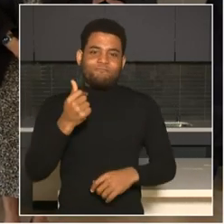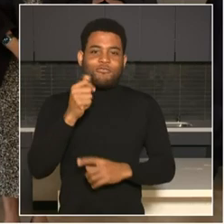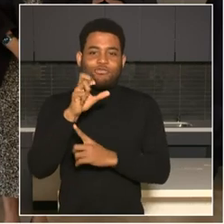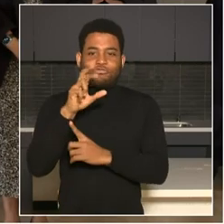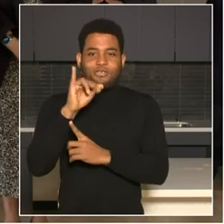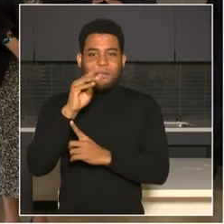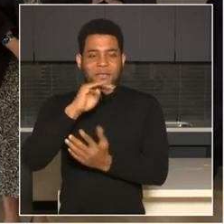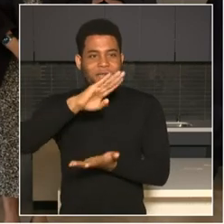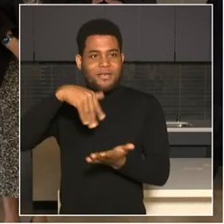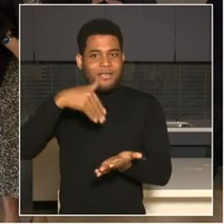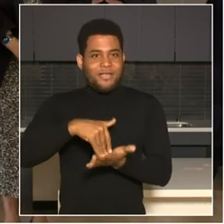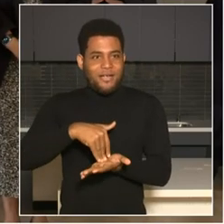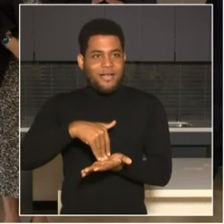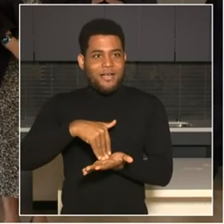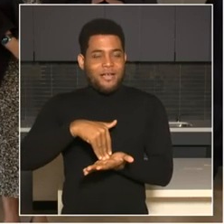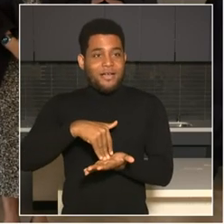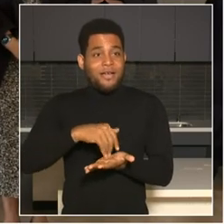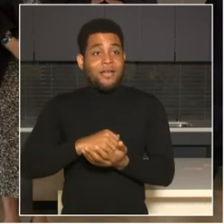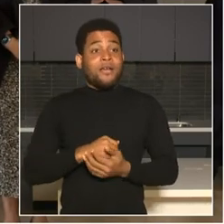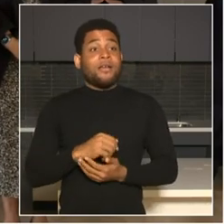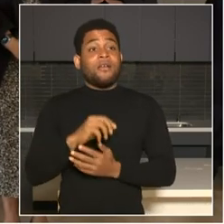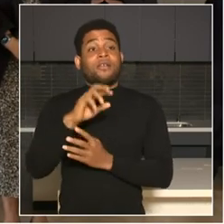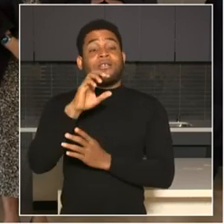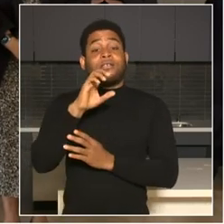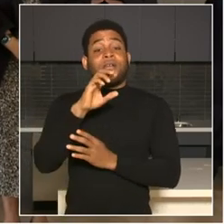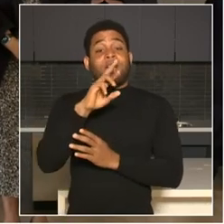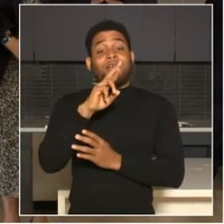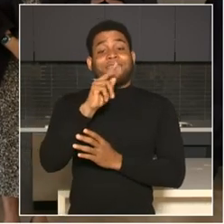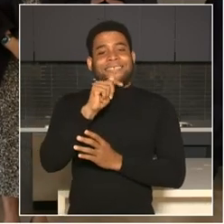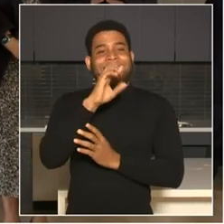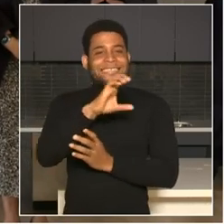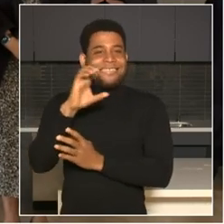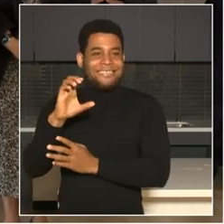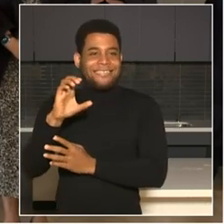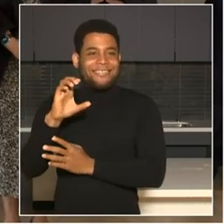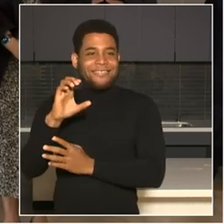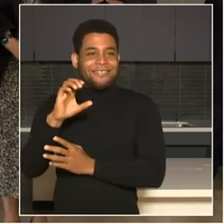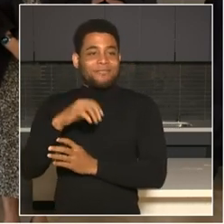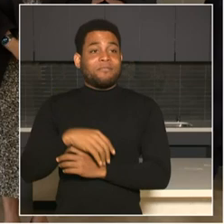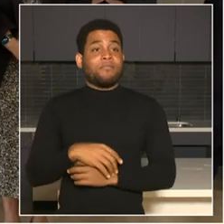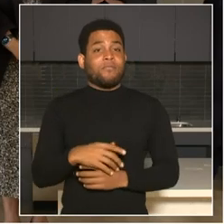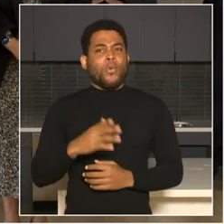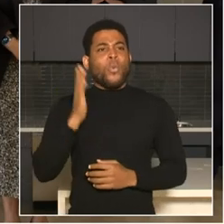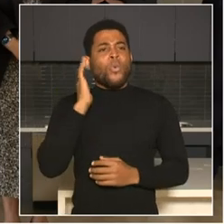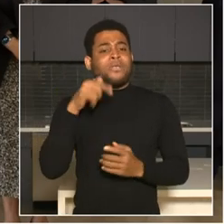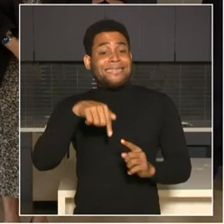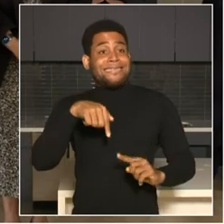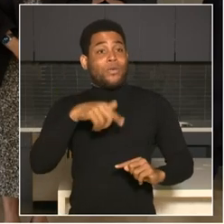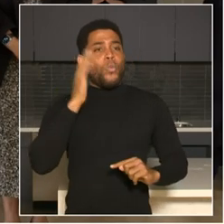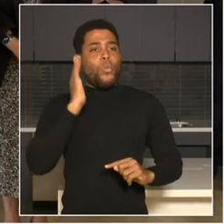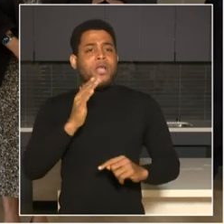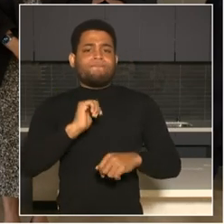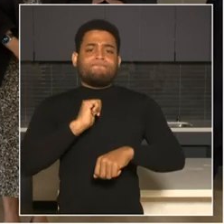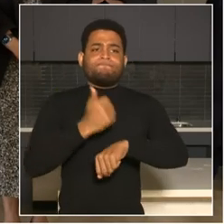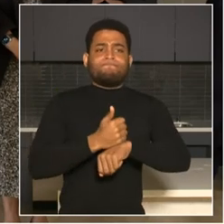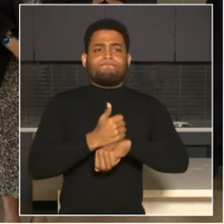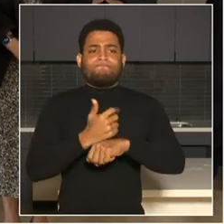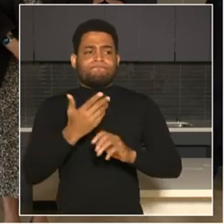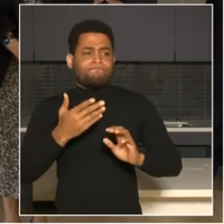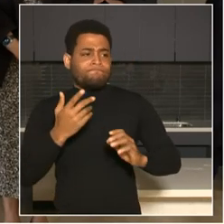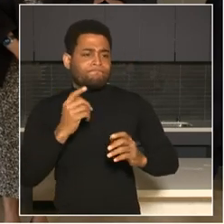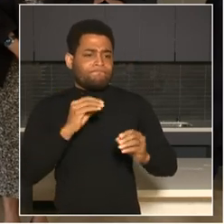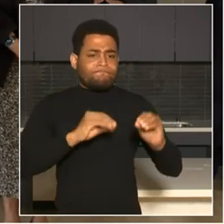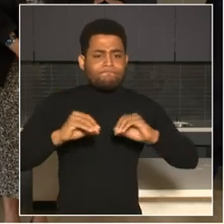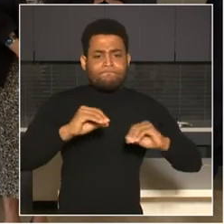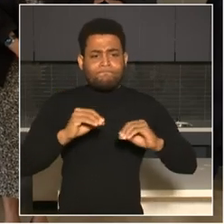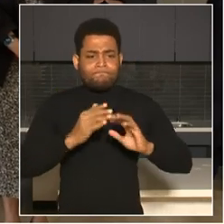and it will be up and running in the early part of next year in the space that is behind me. It's a